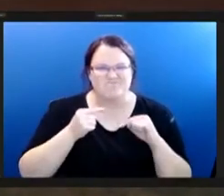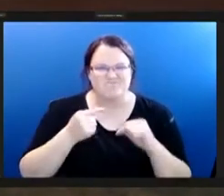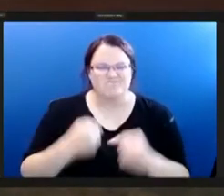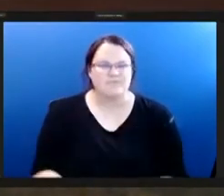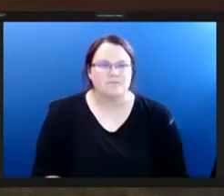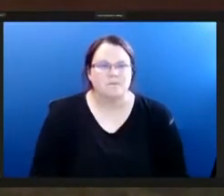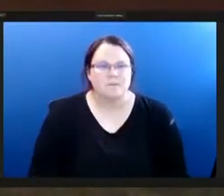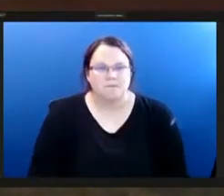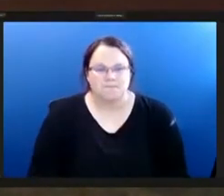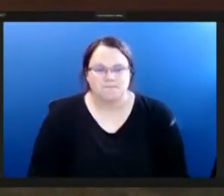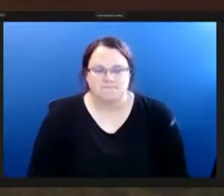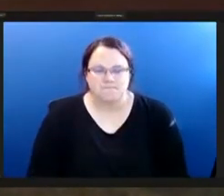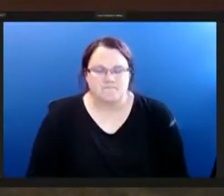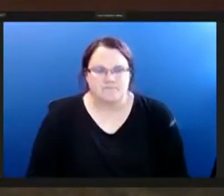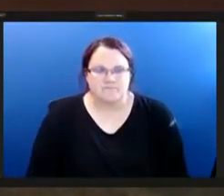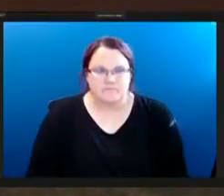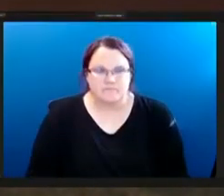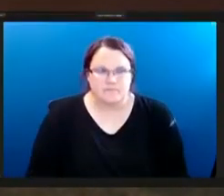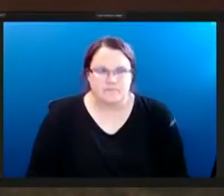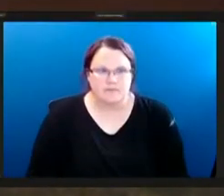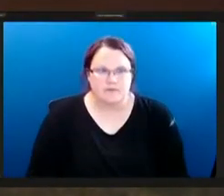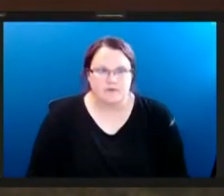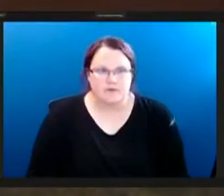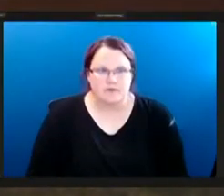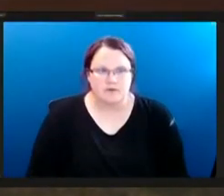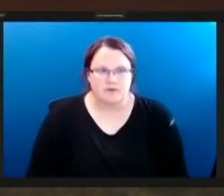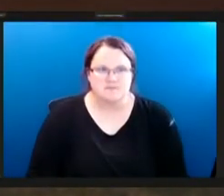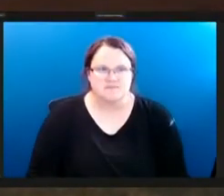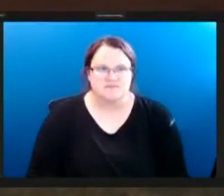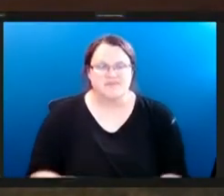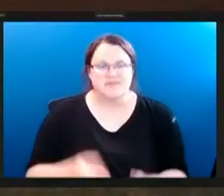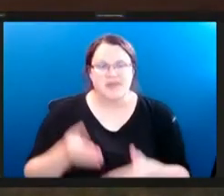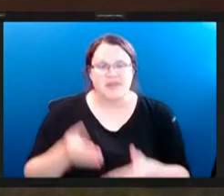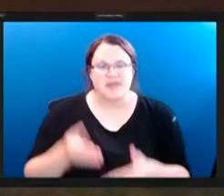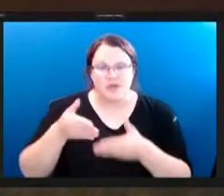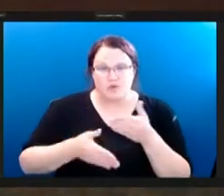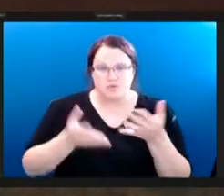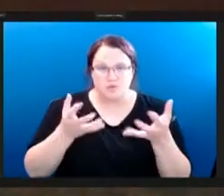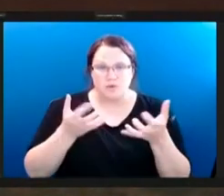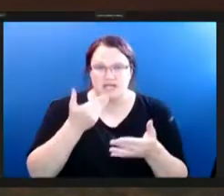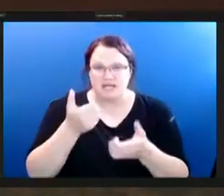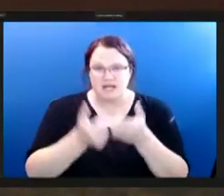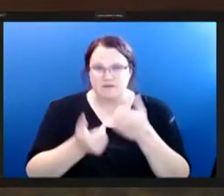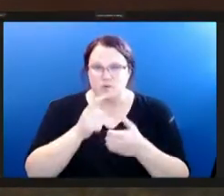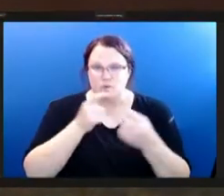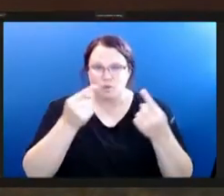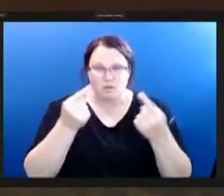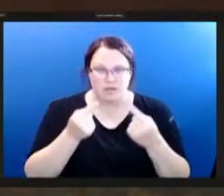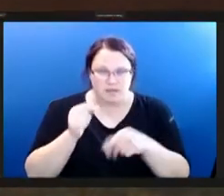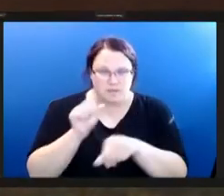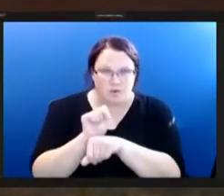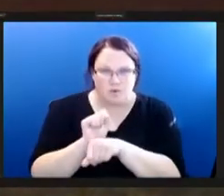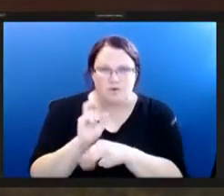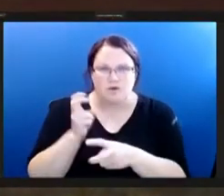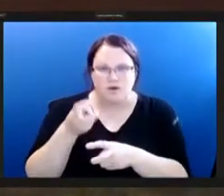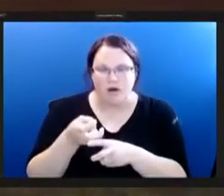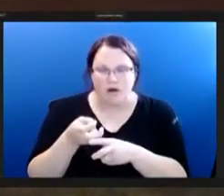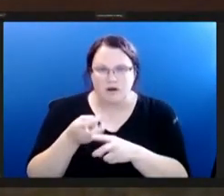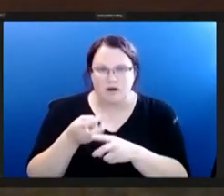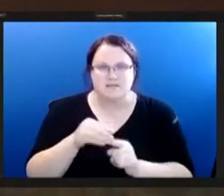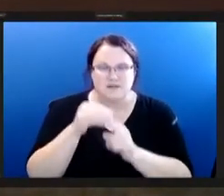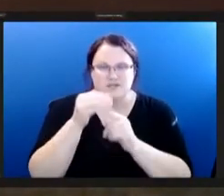sure um i also in in closing want to thank everyone who came down and who worked so hard especially the food ambassadors